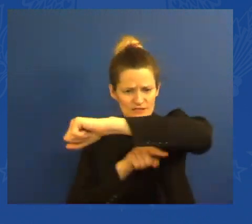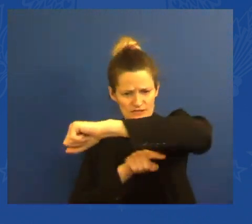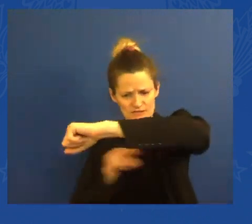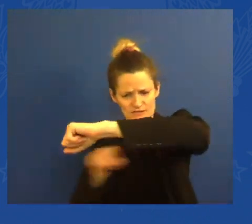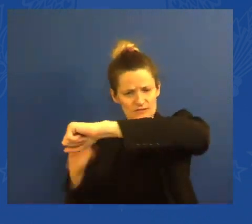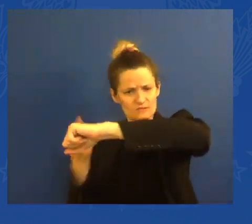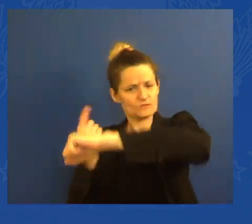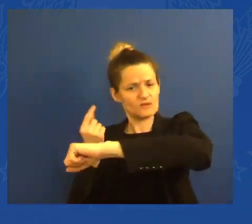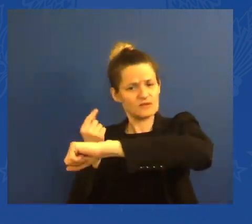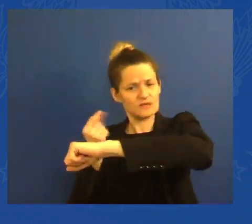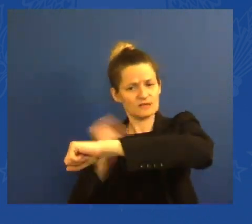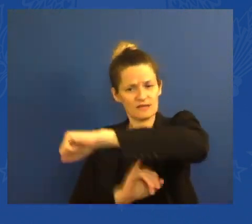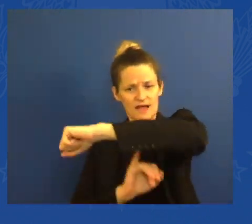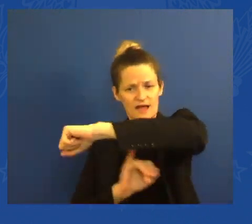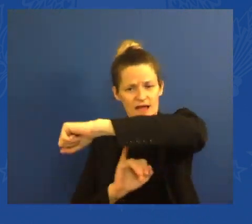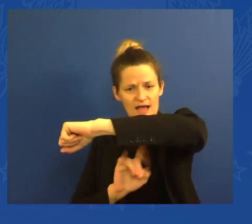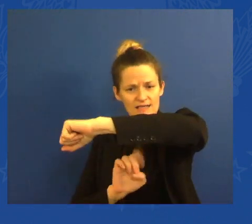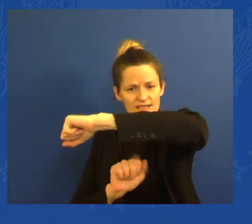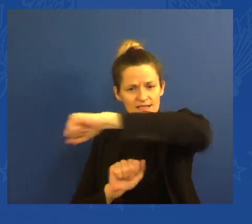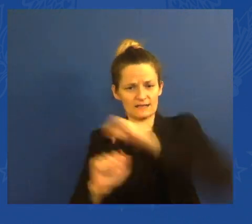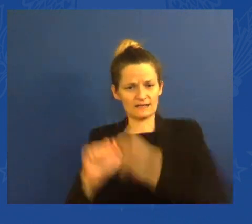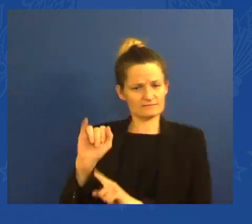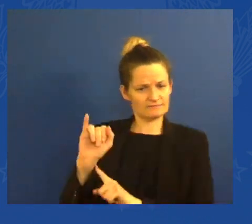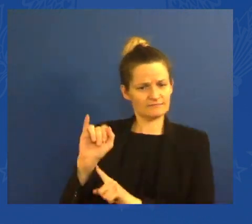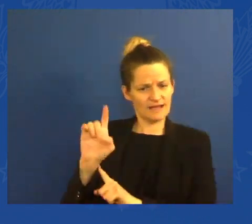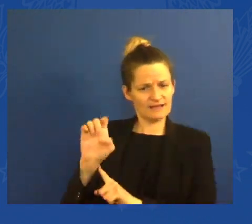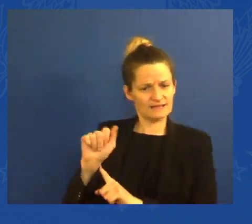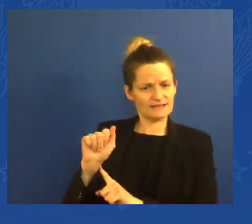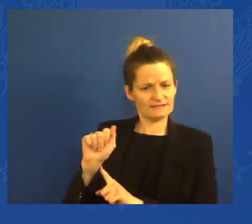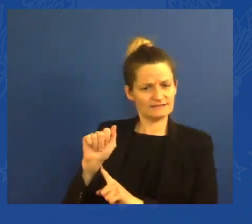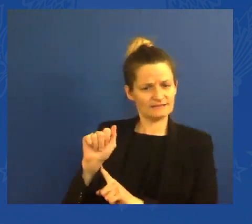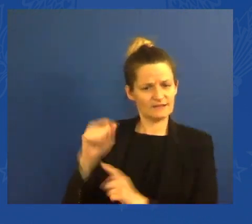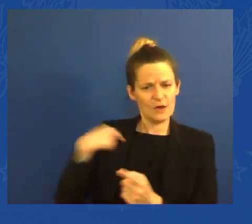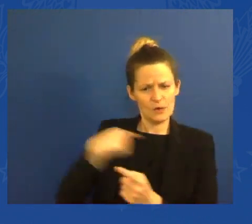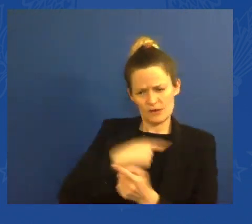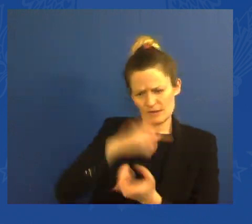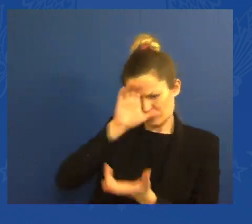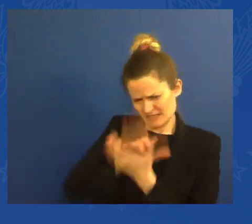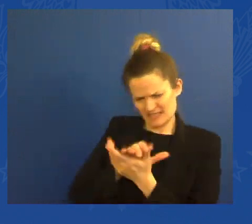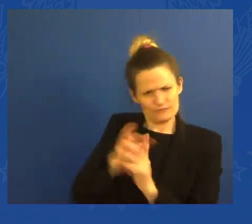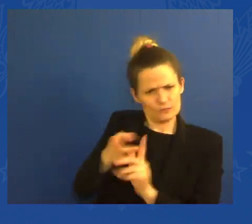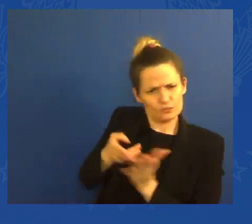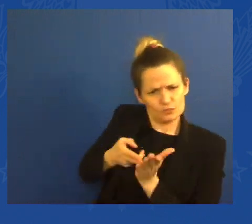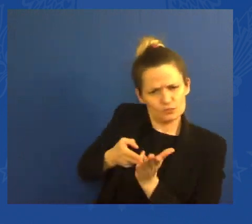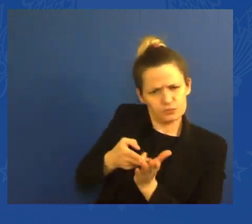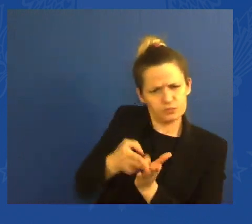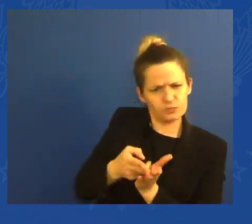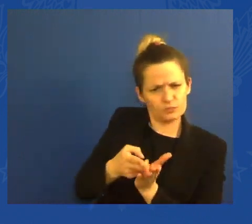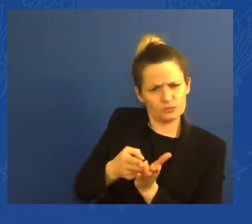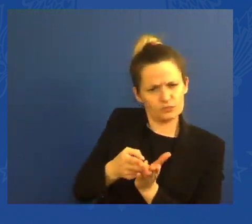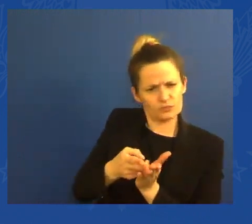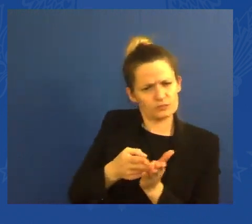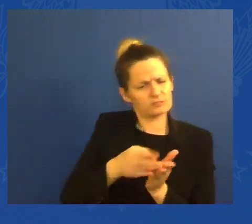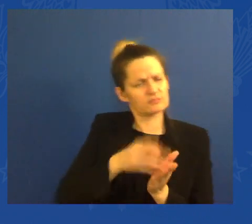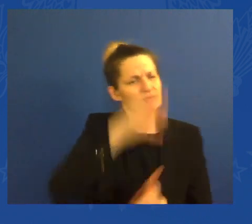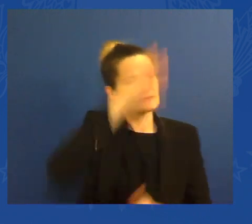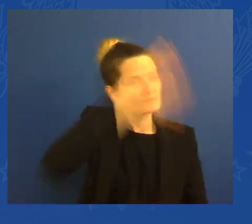truths to be self-evident, that all women and men are created equal, endowed by their created with certain inalienable rights,